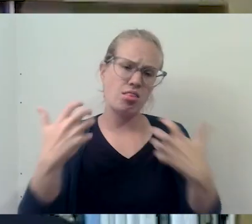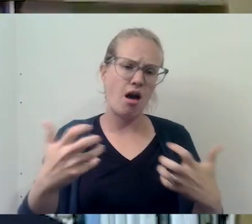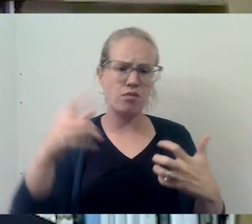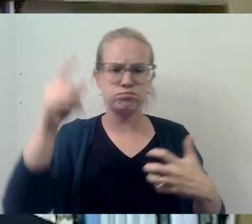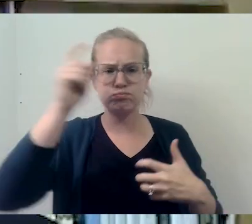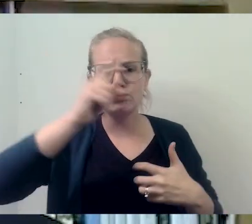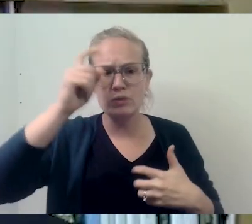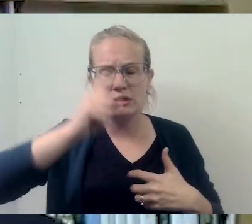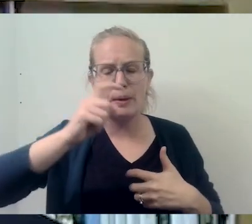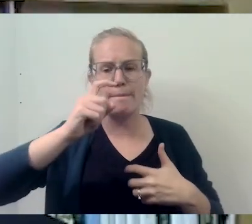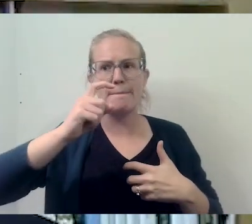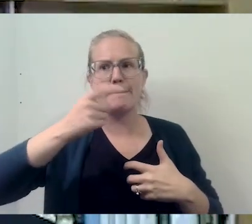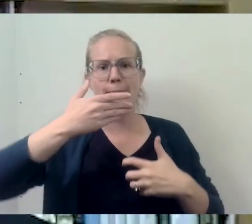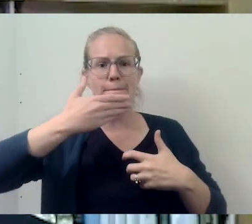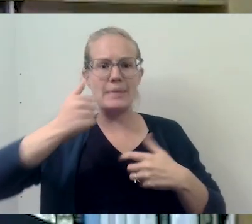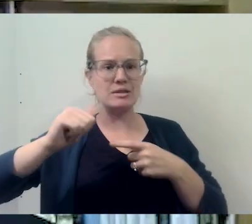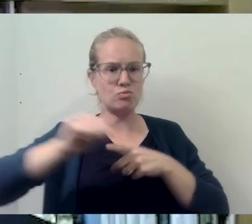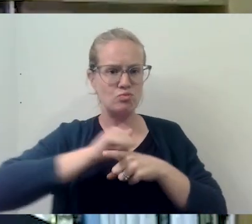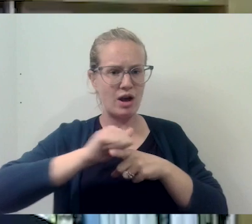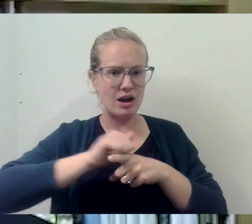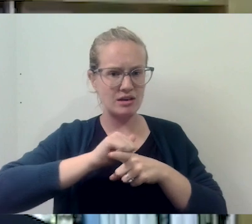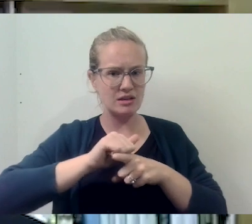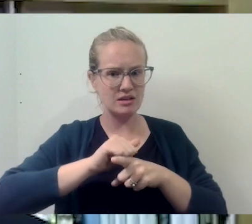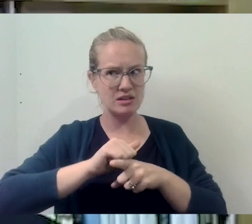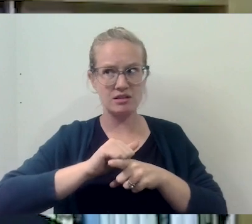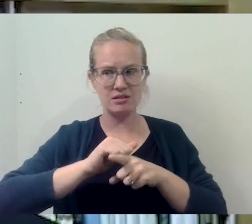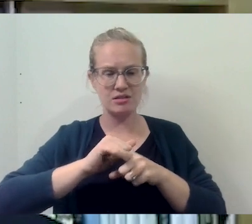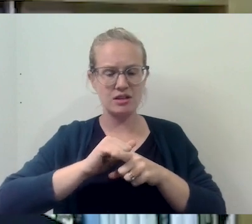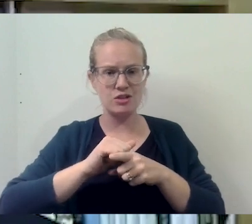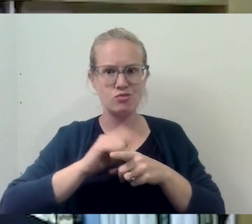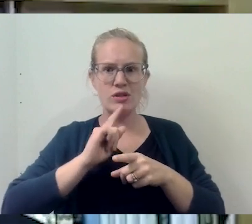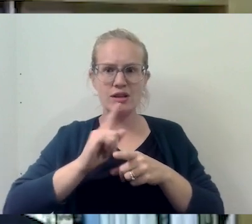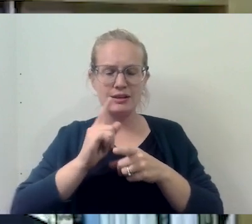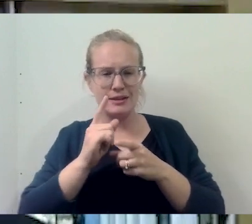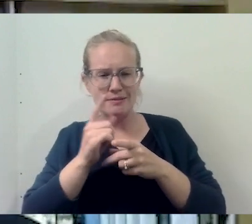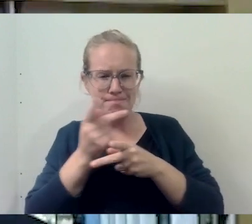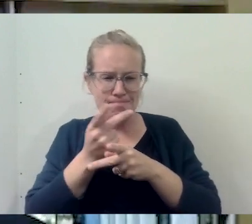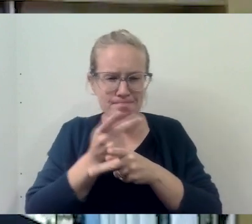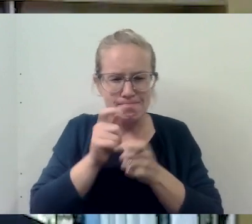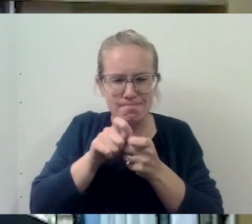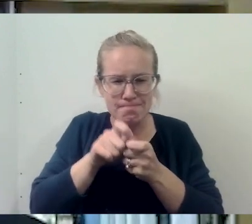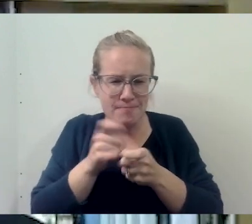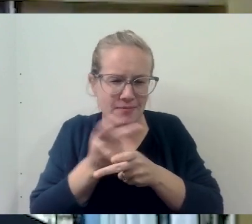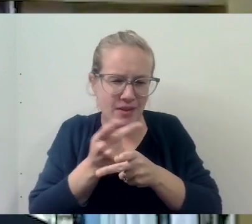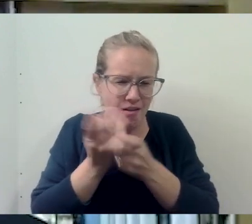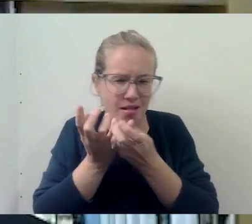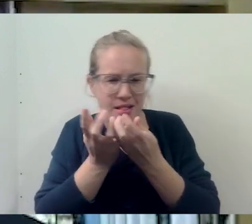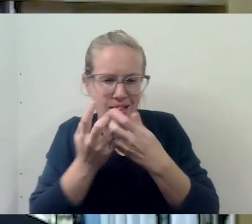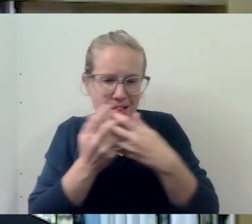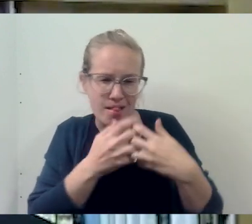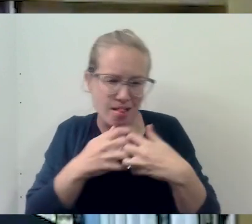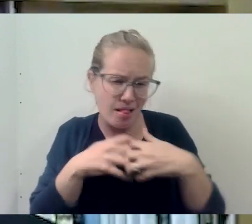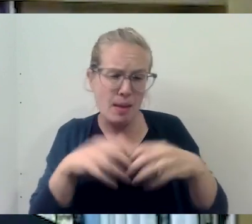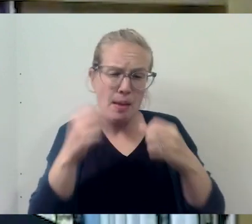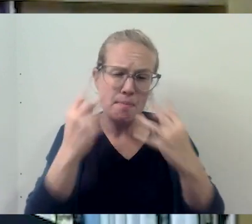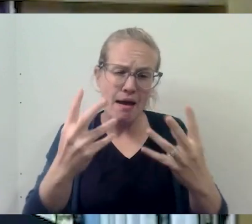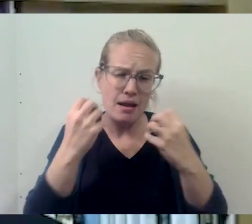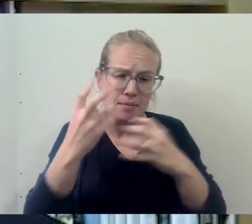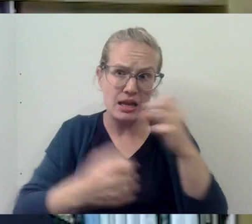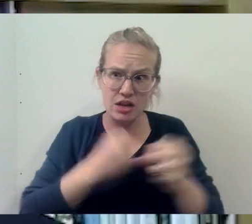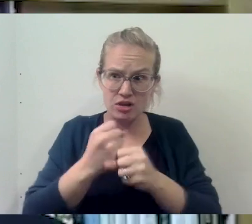and best practice that has been fine-tuned over many, many years and even centuries.